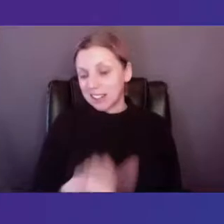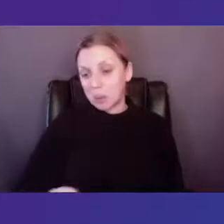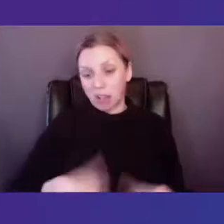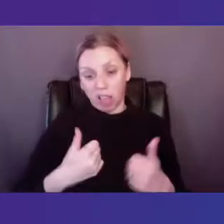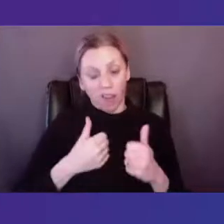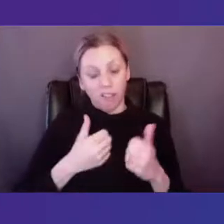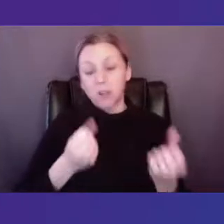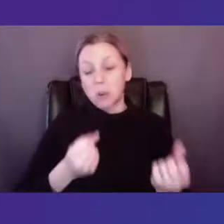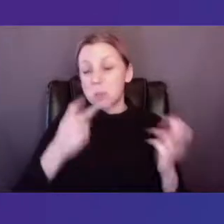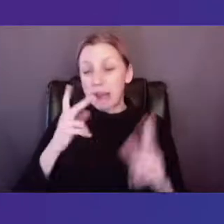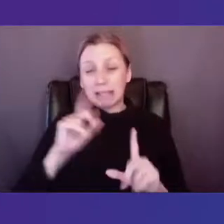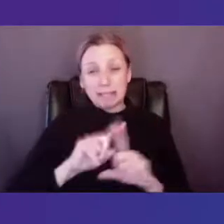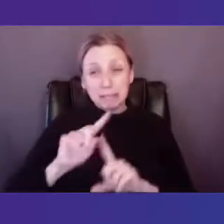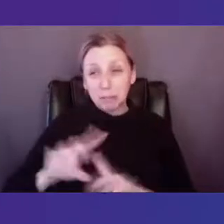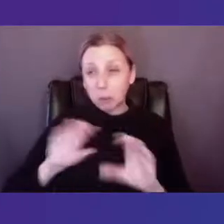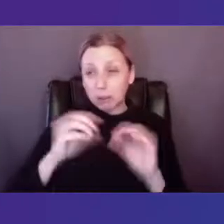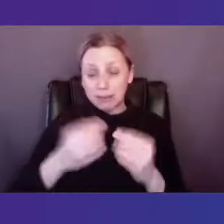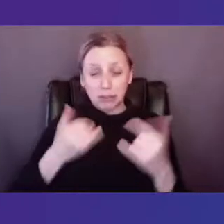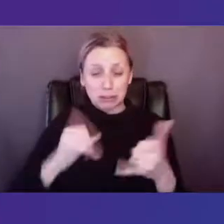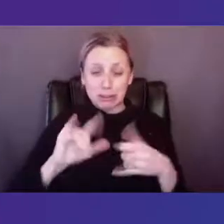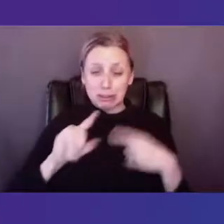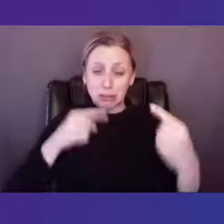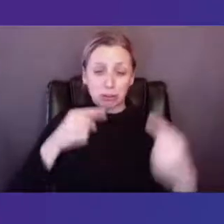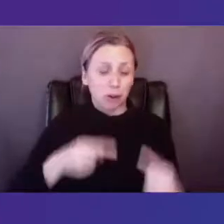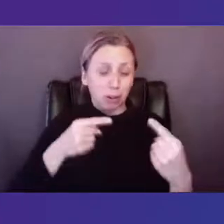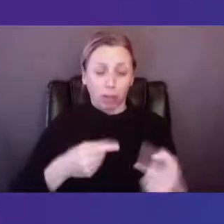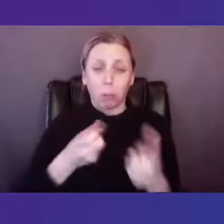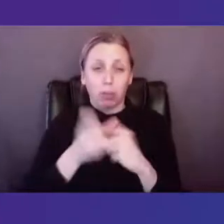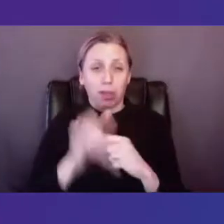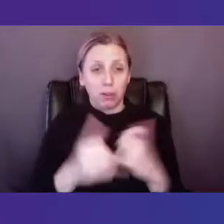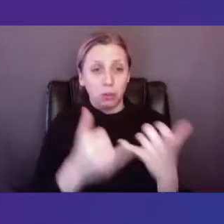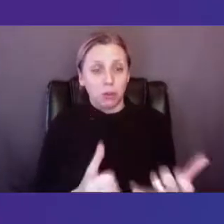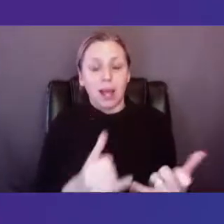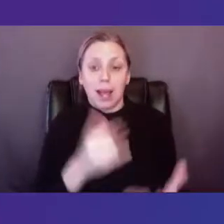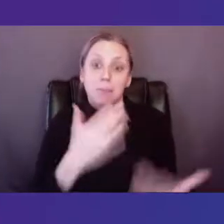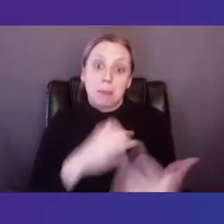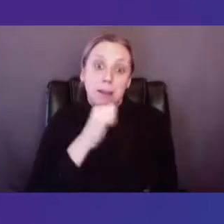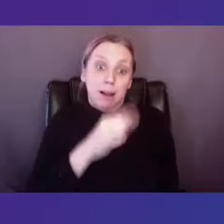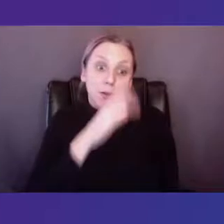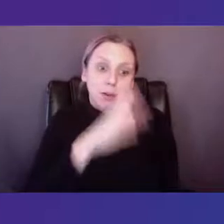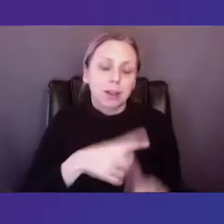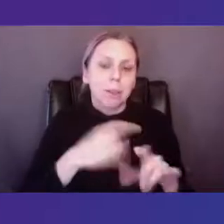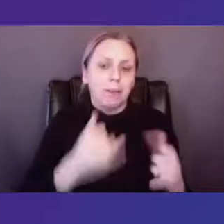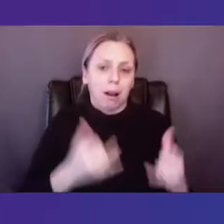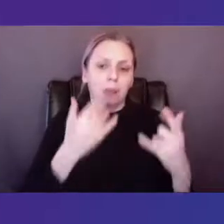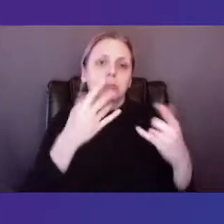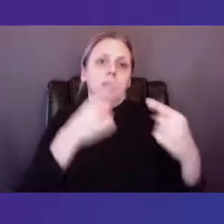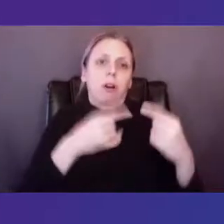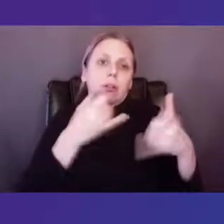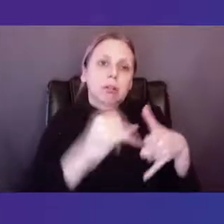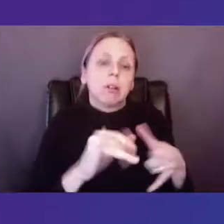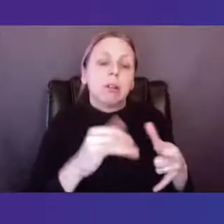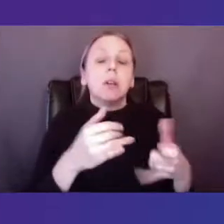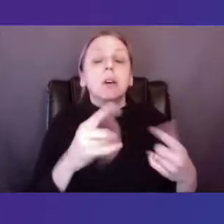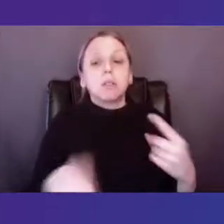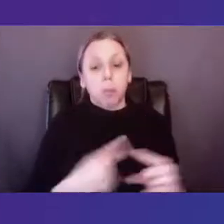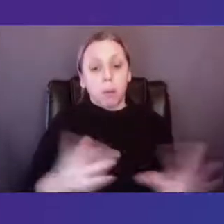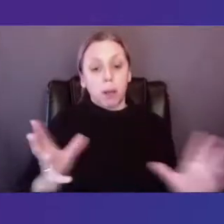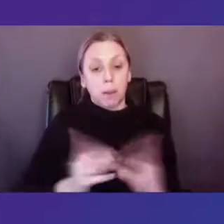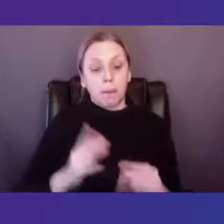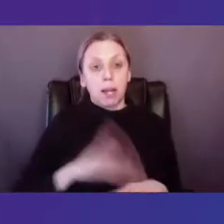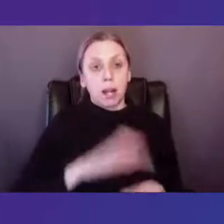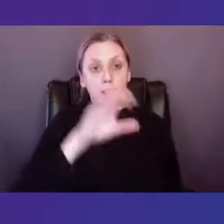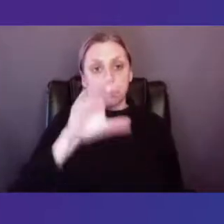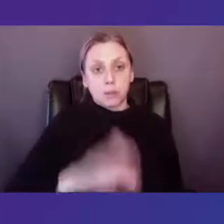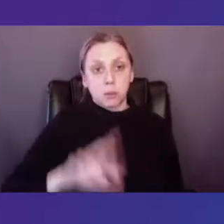funding bodies struggle with today, however indirectly. So again, when we met over Zoom, the panelists and I agreed that my opening